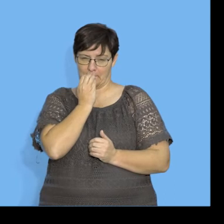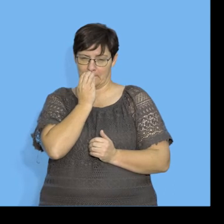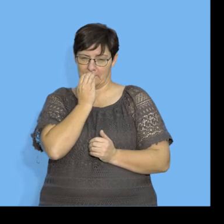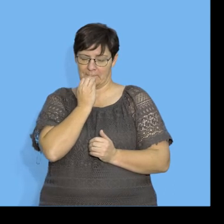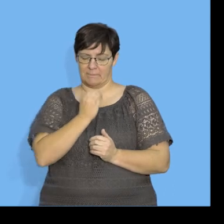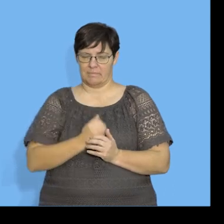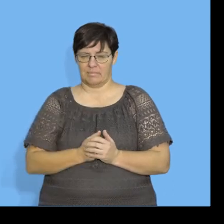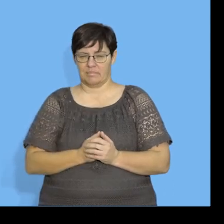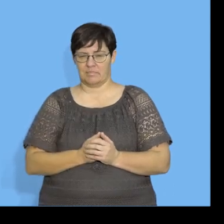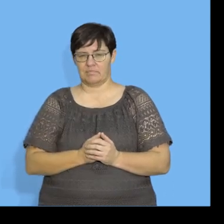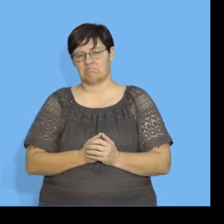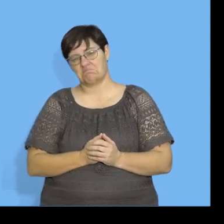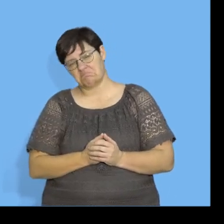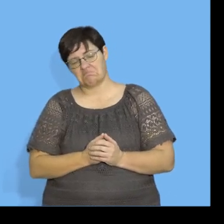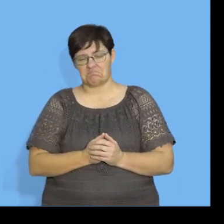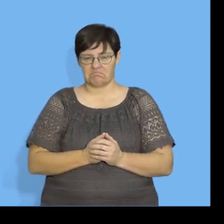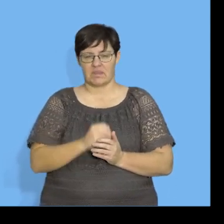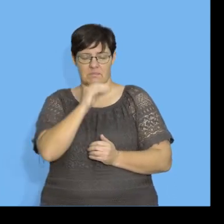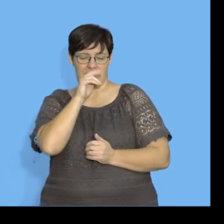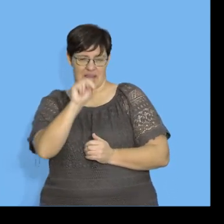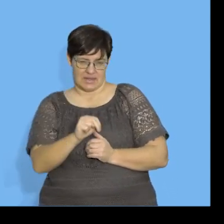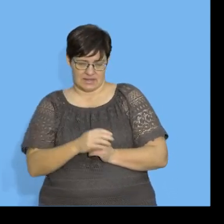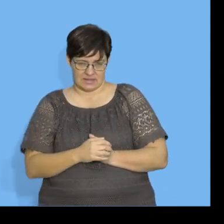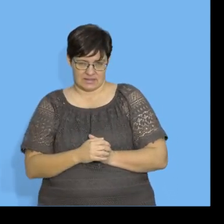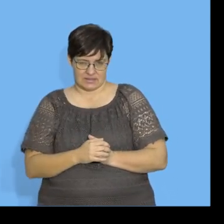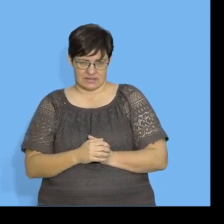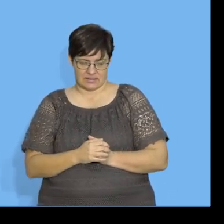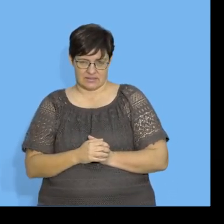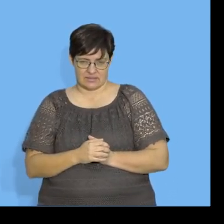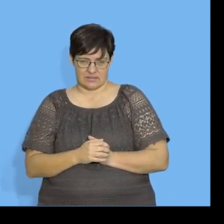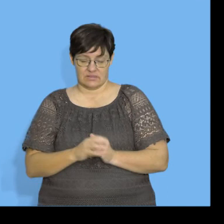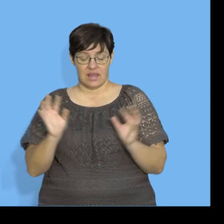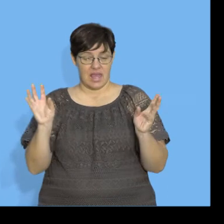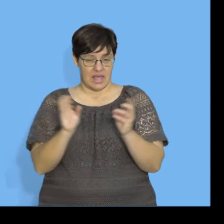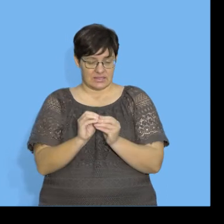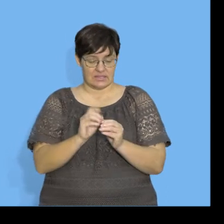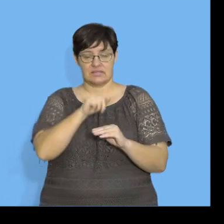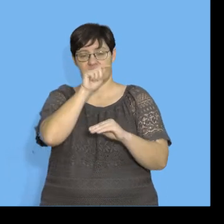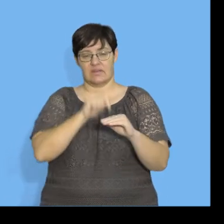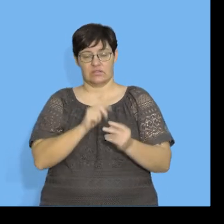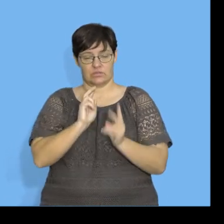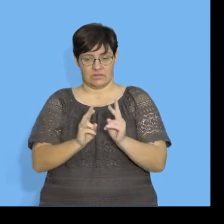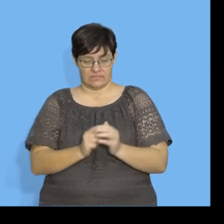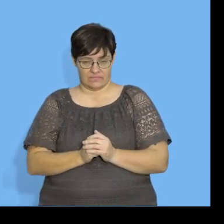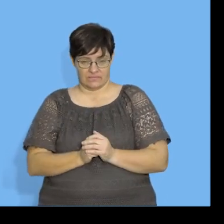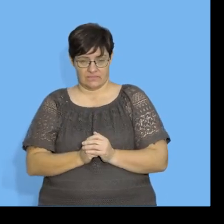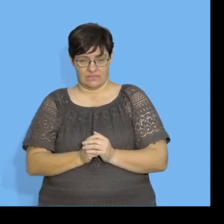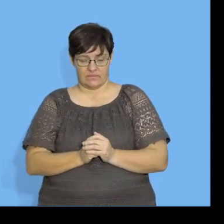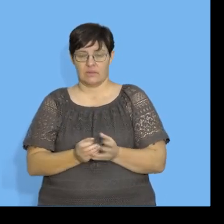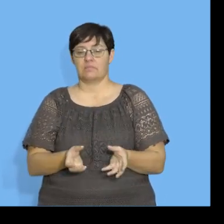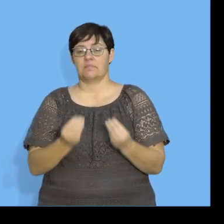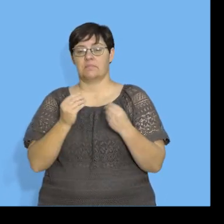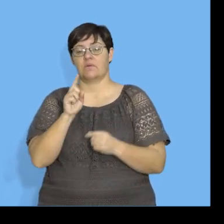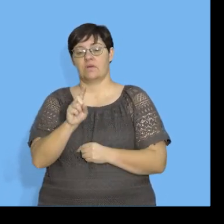total, which is 12, which is n. So this is adding everything, divided by 12. 12, then we get